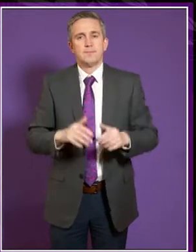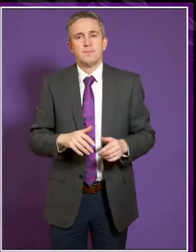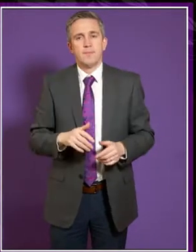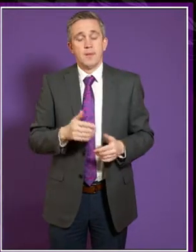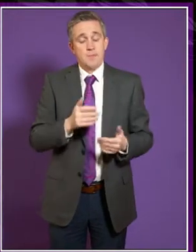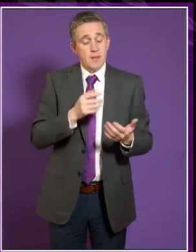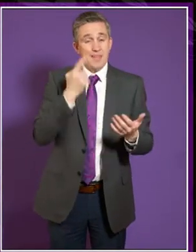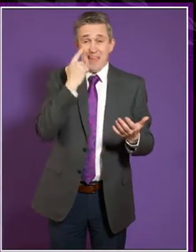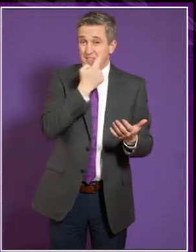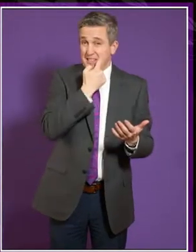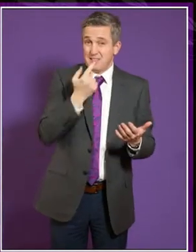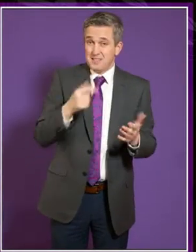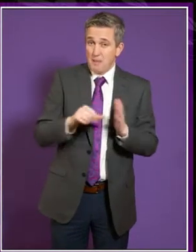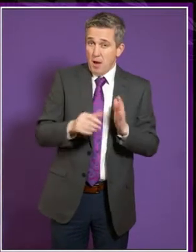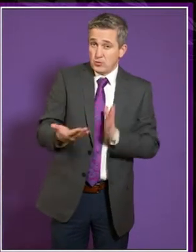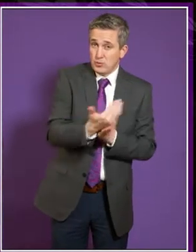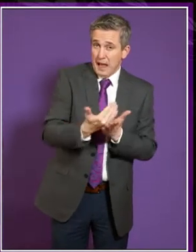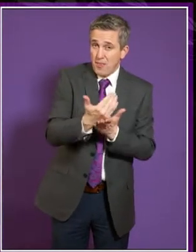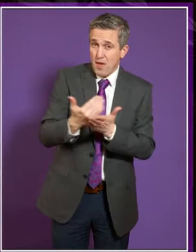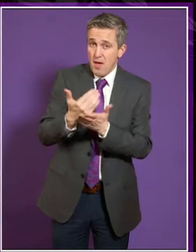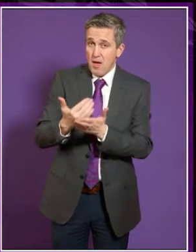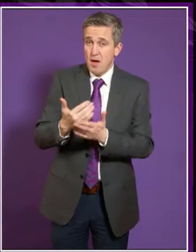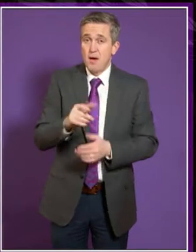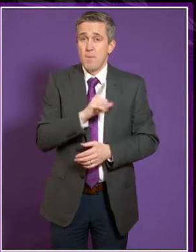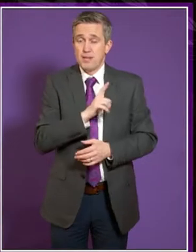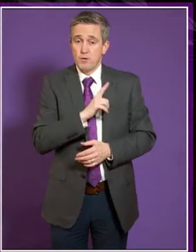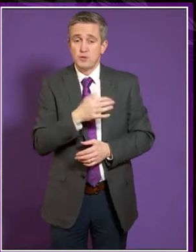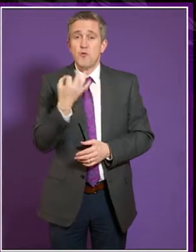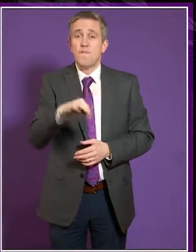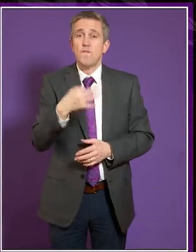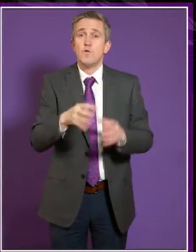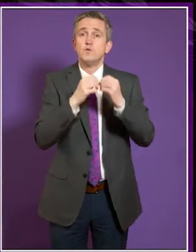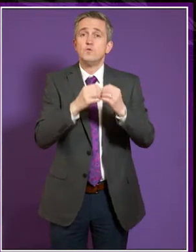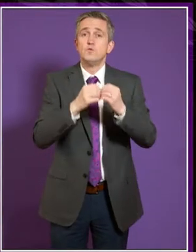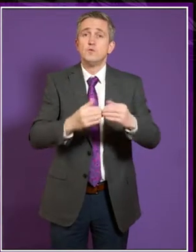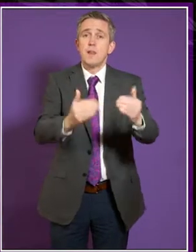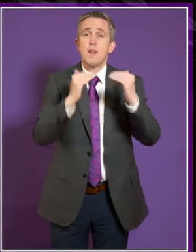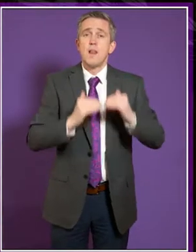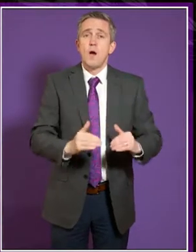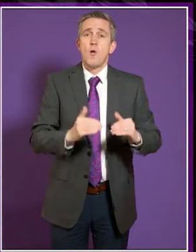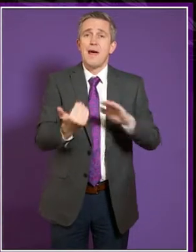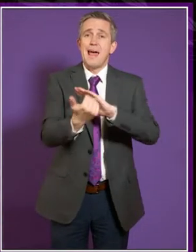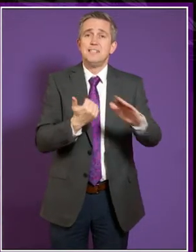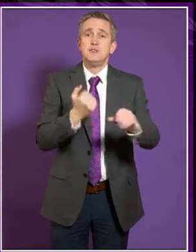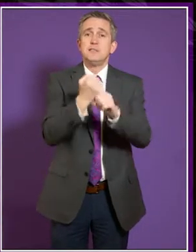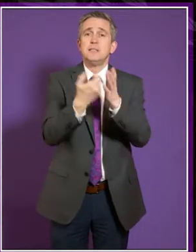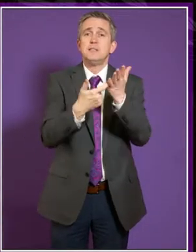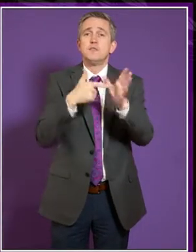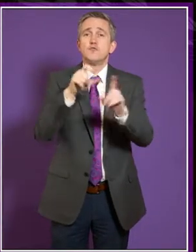that evidence is hard to get because they don't have many students who they've admitted with the lower entry grades. So part of what our